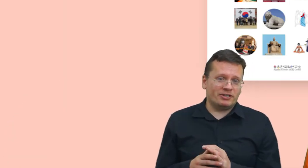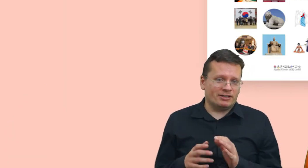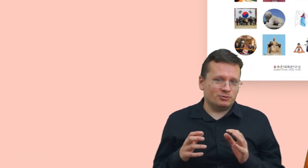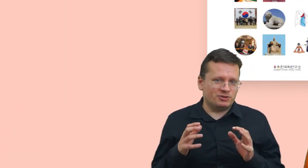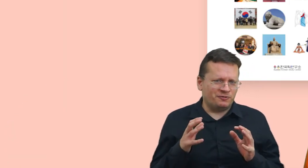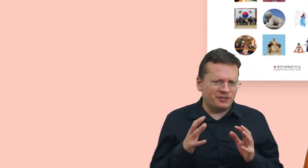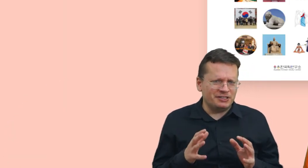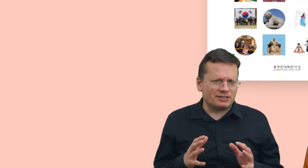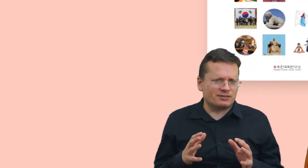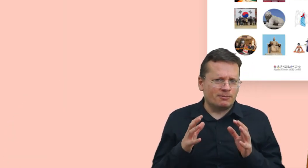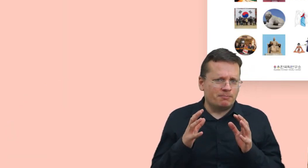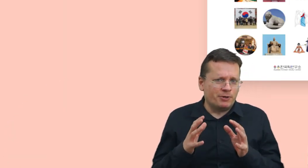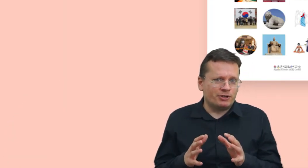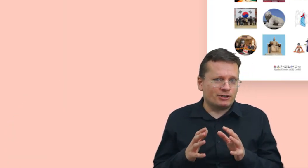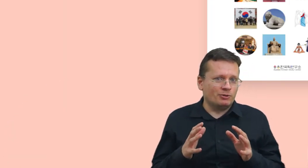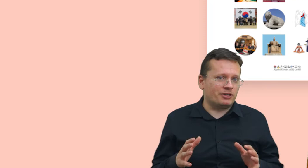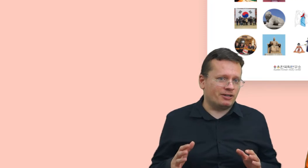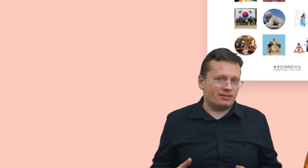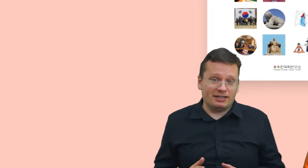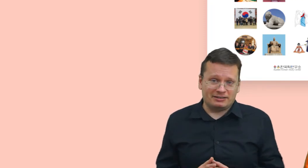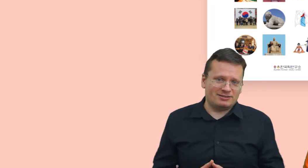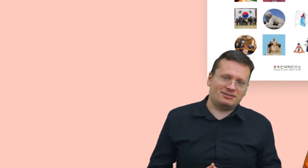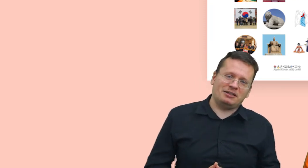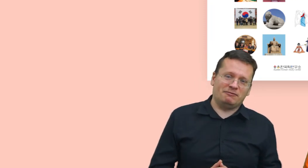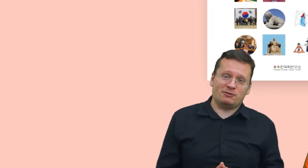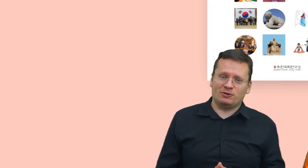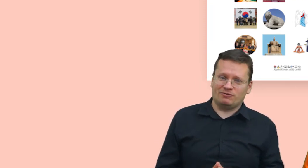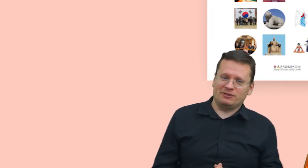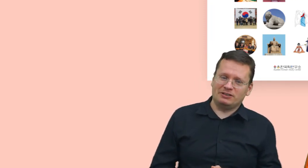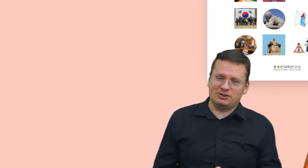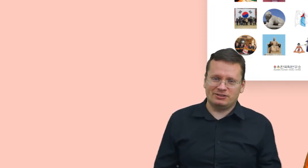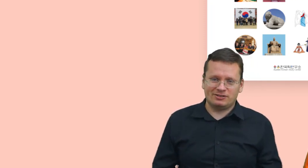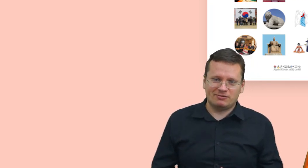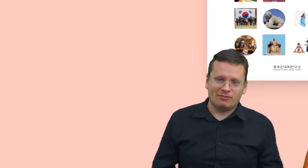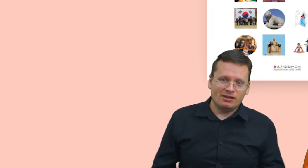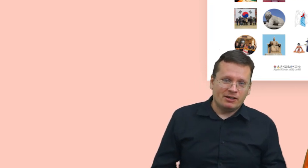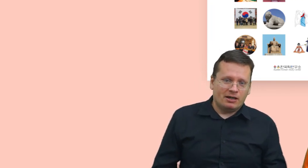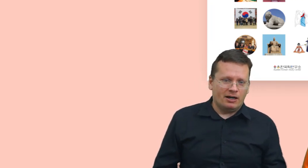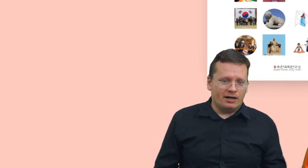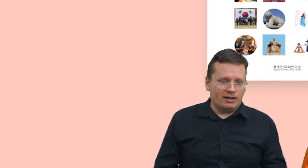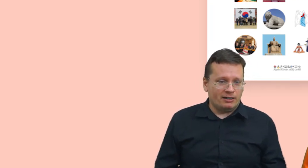know what are those weird bird-looking things in front of villages.